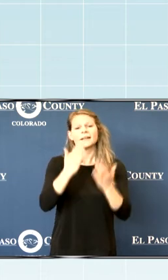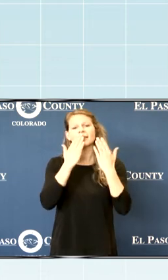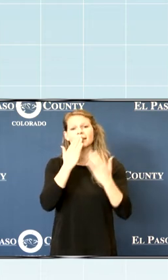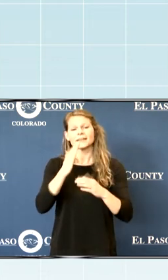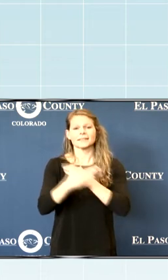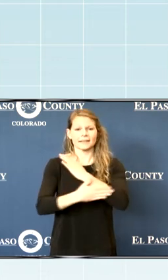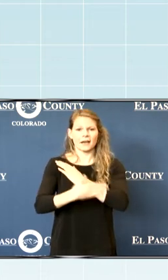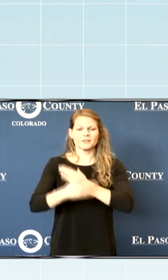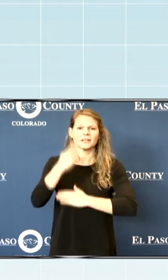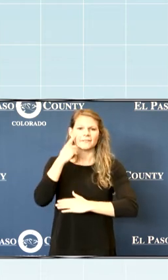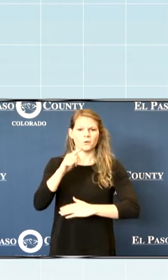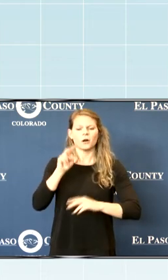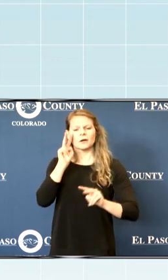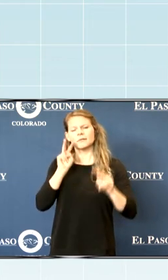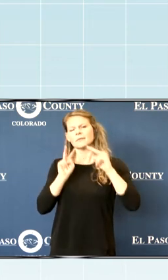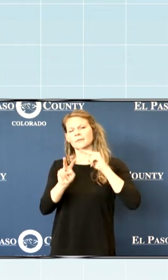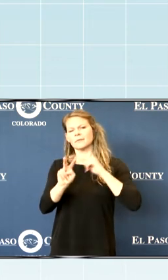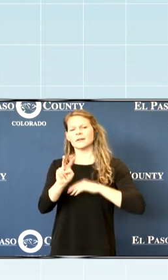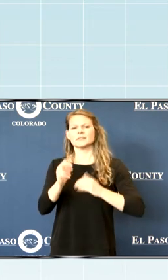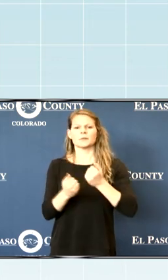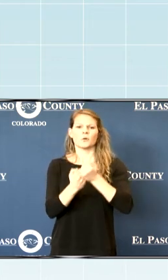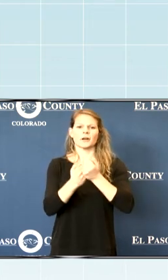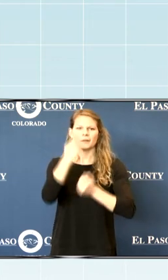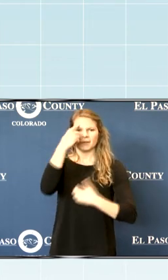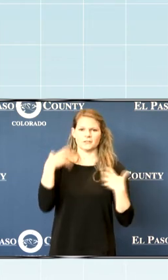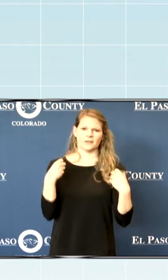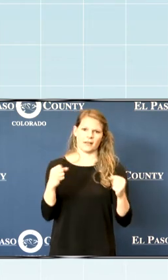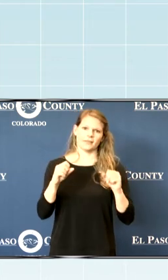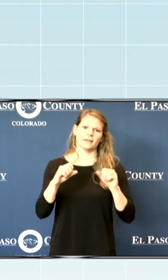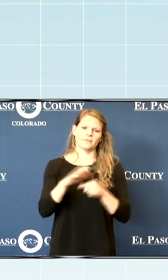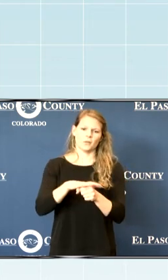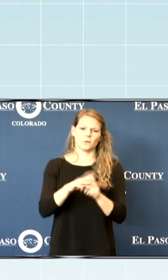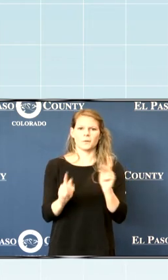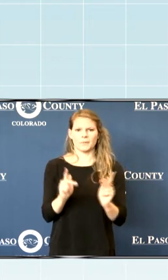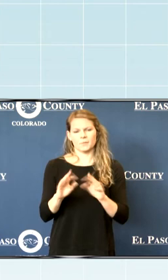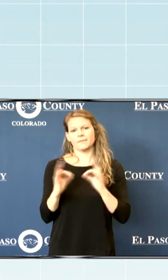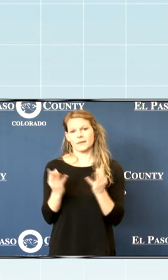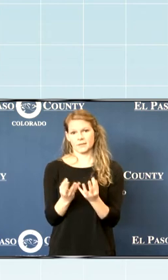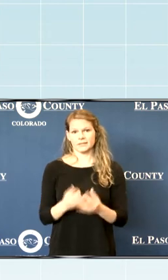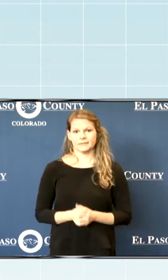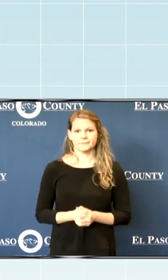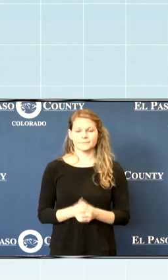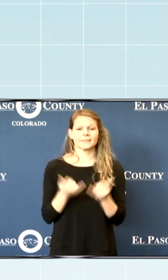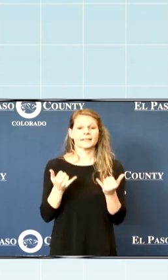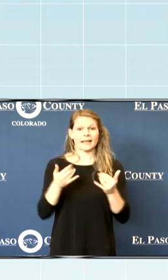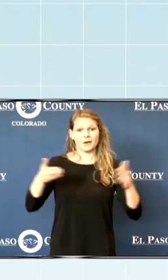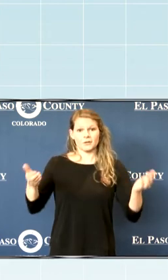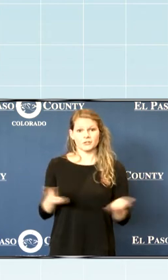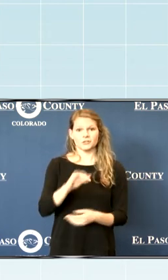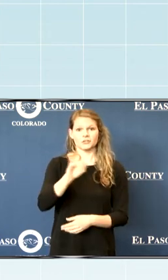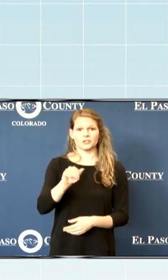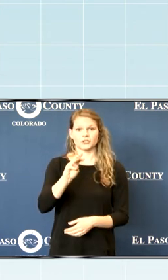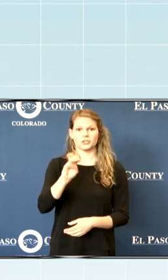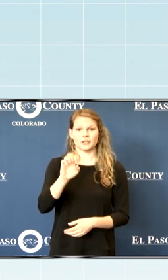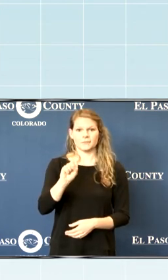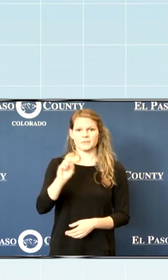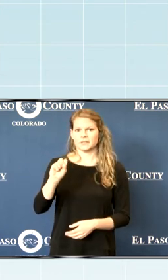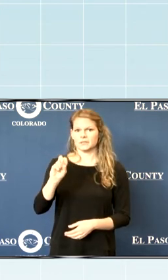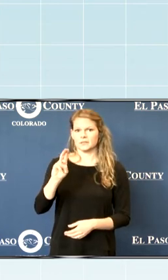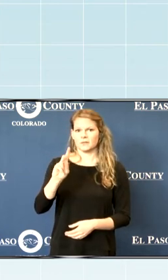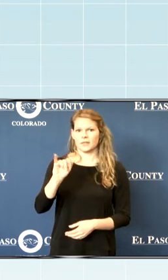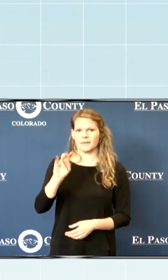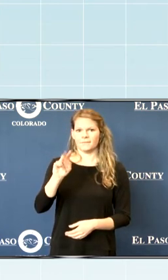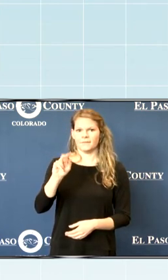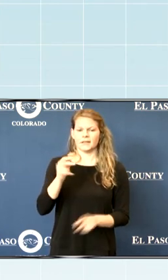proactive in supporting the mental health of local people and families. And now I'd like to introduce James Sullivan, President and